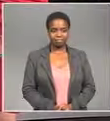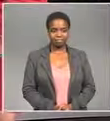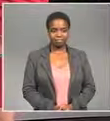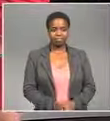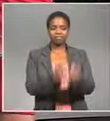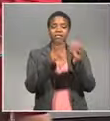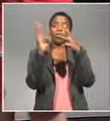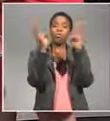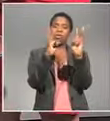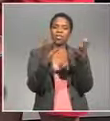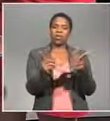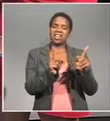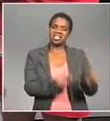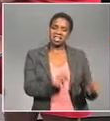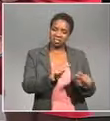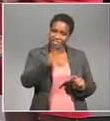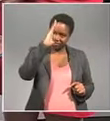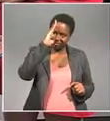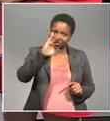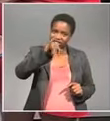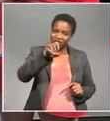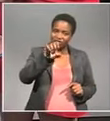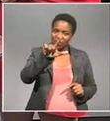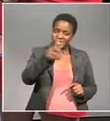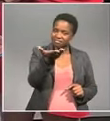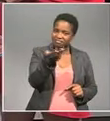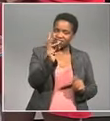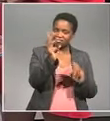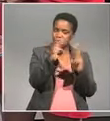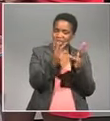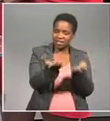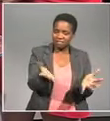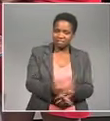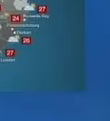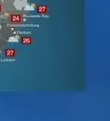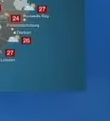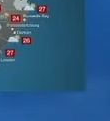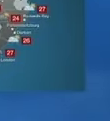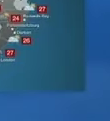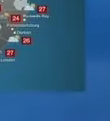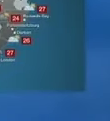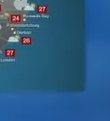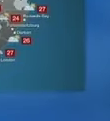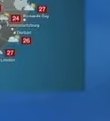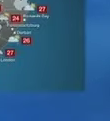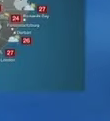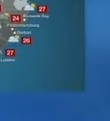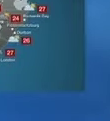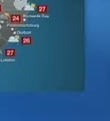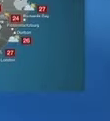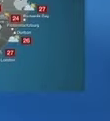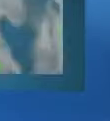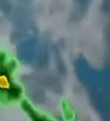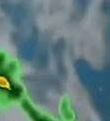Let's get your weather now With Joel Guy in Cape Town Evening Joel, how's it looking? Good evening Sally And welcome to the weather centre